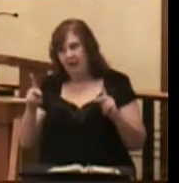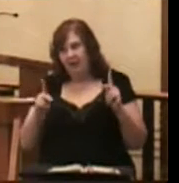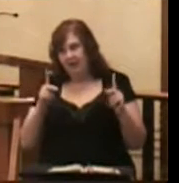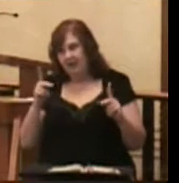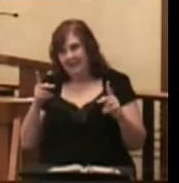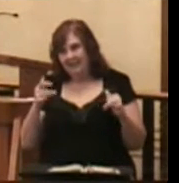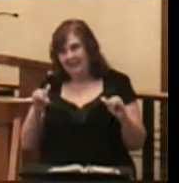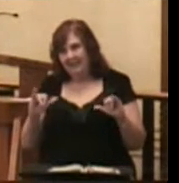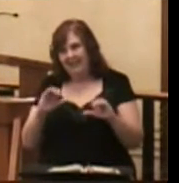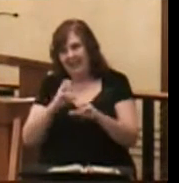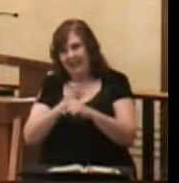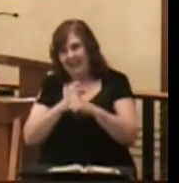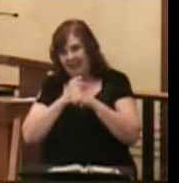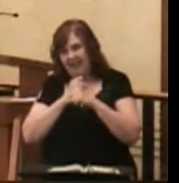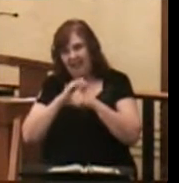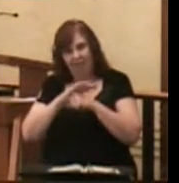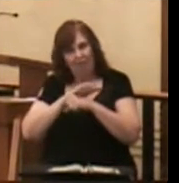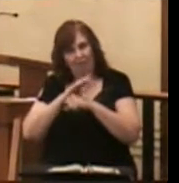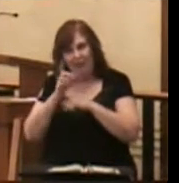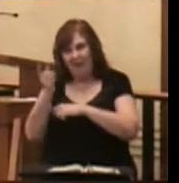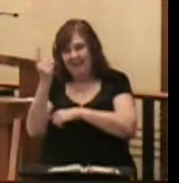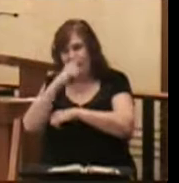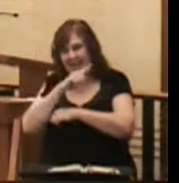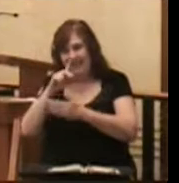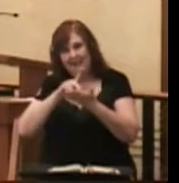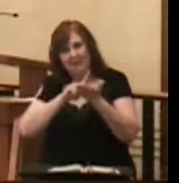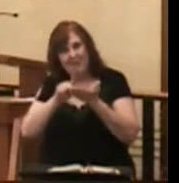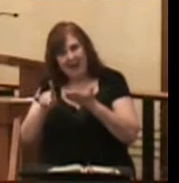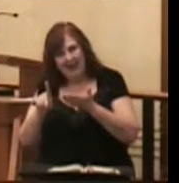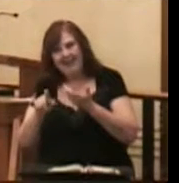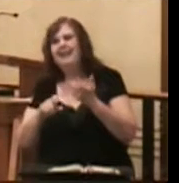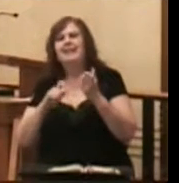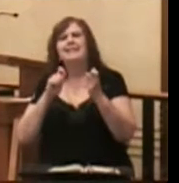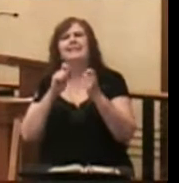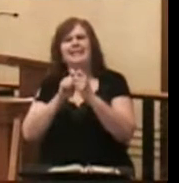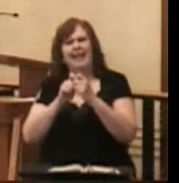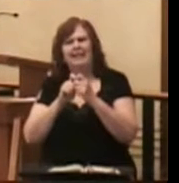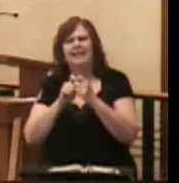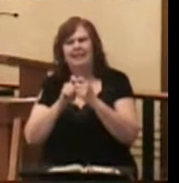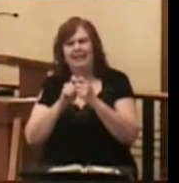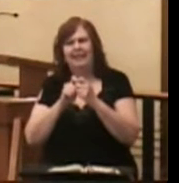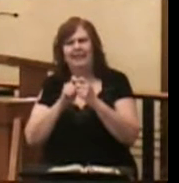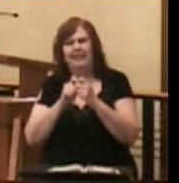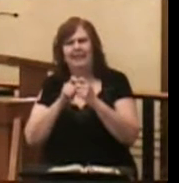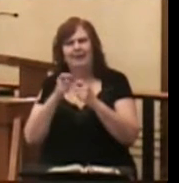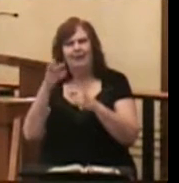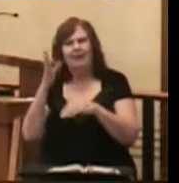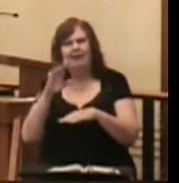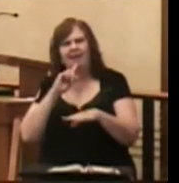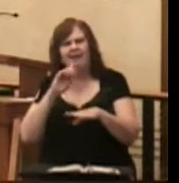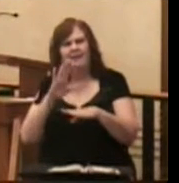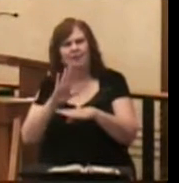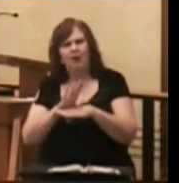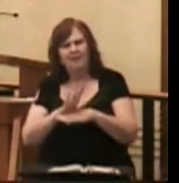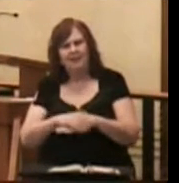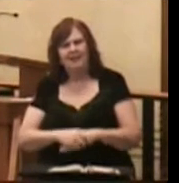you still get the full day's pay exactly what God has promised.